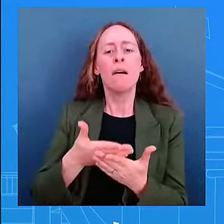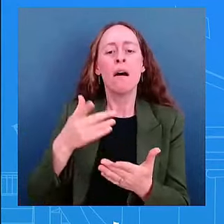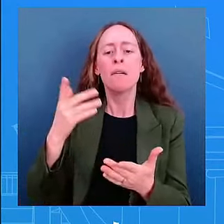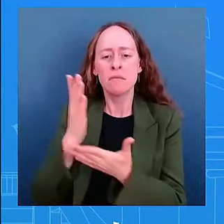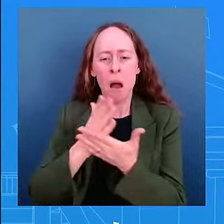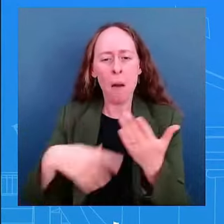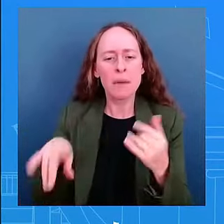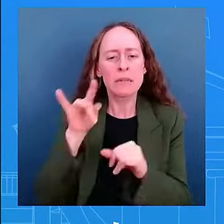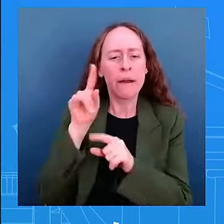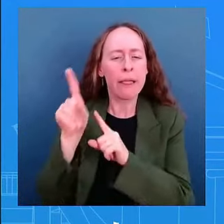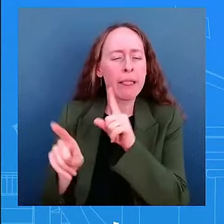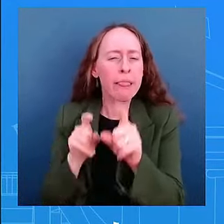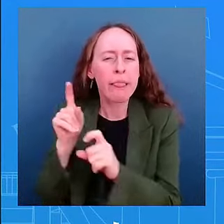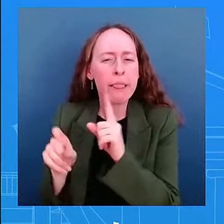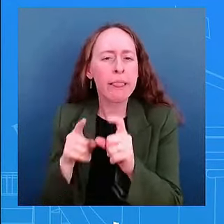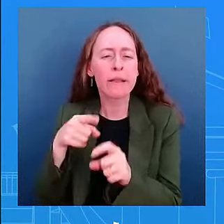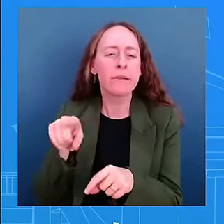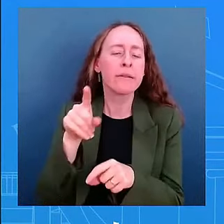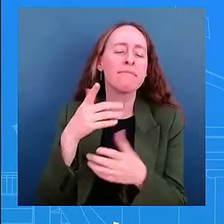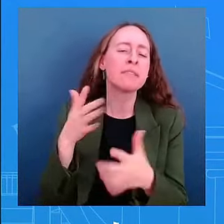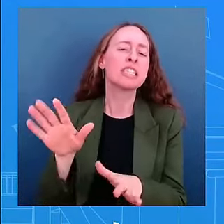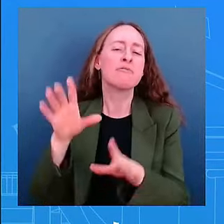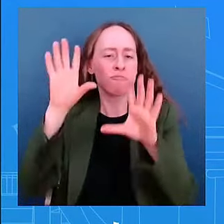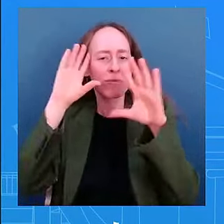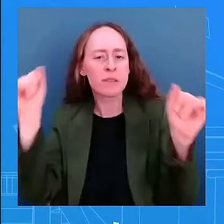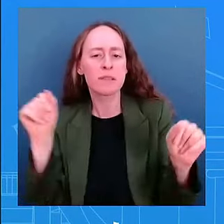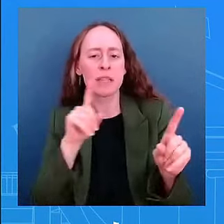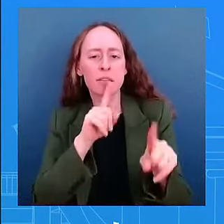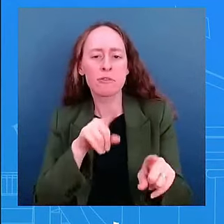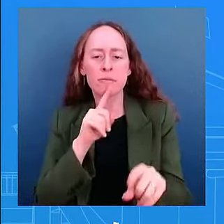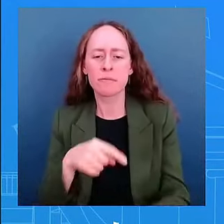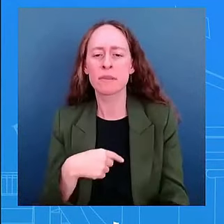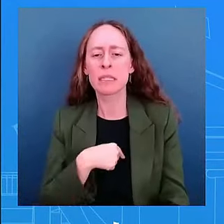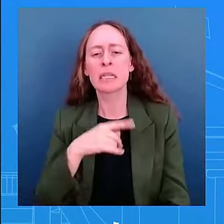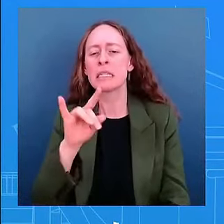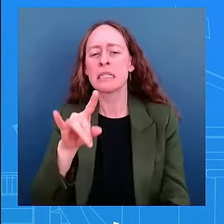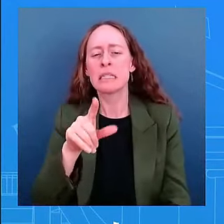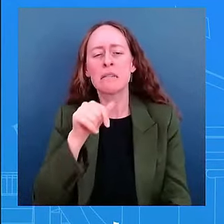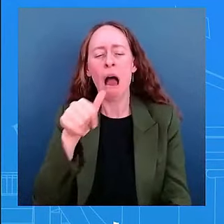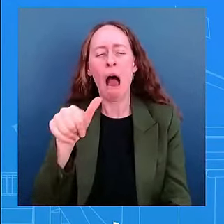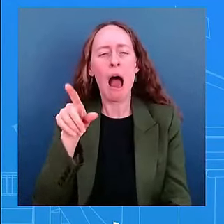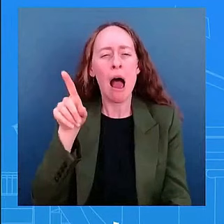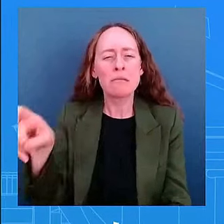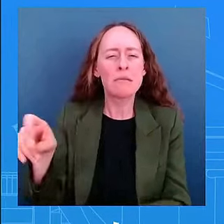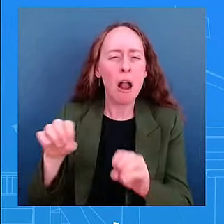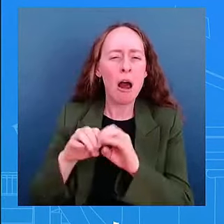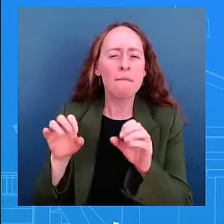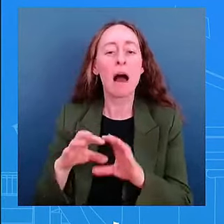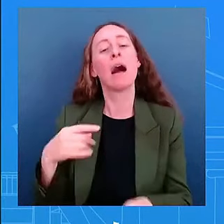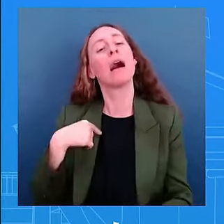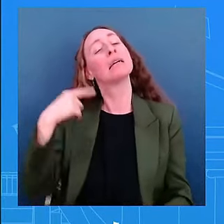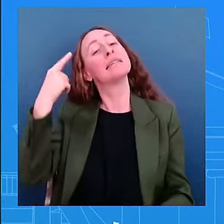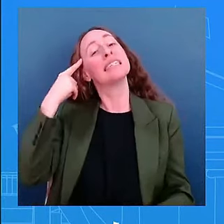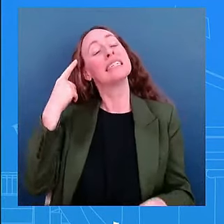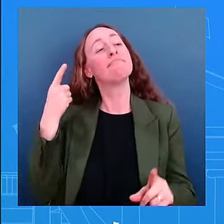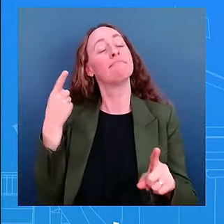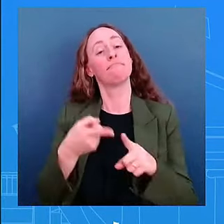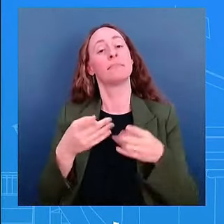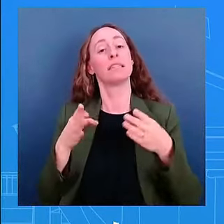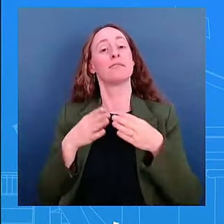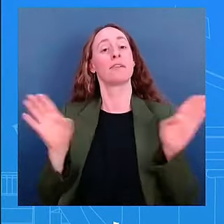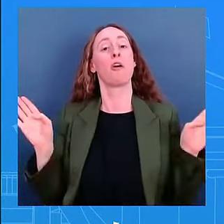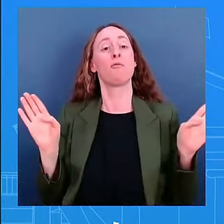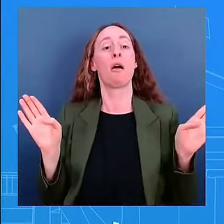did not ask him about that particular answer my guess is he was speaking more broadly um look at the end of the day i'm not going to speak for the campaign